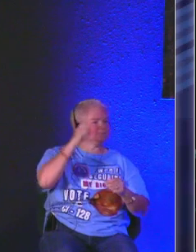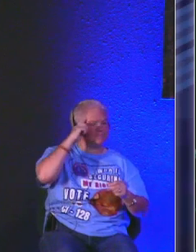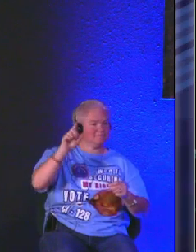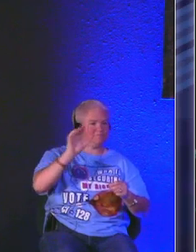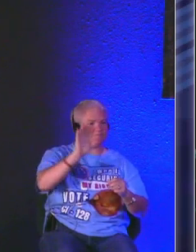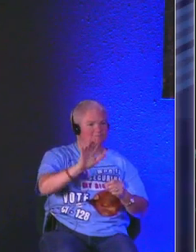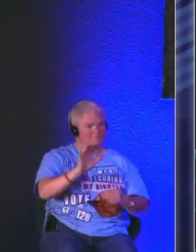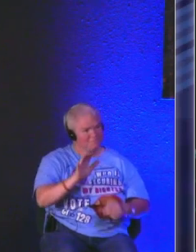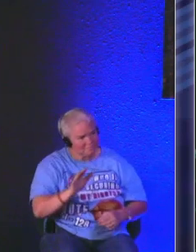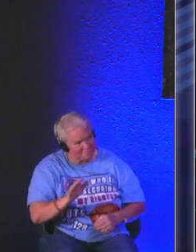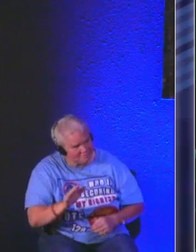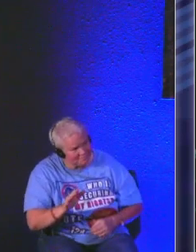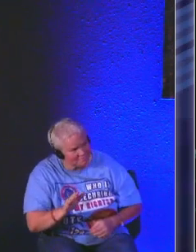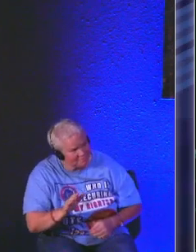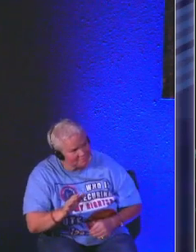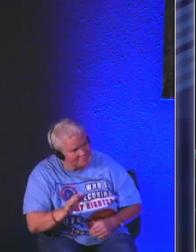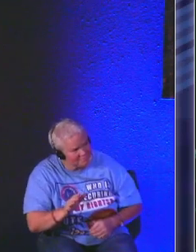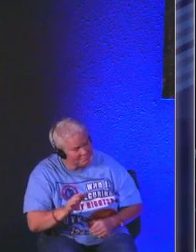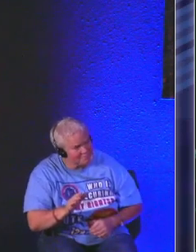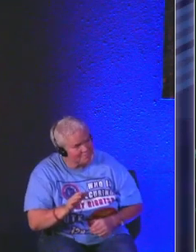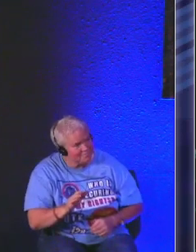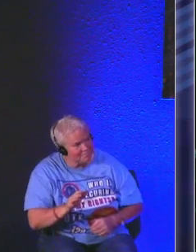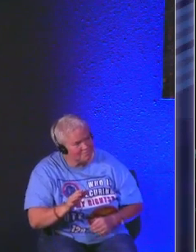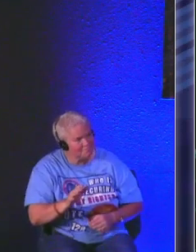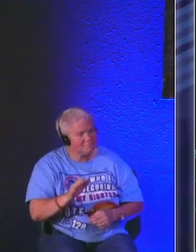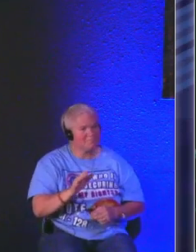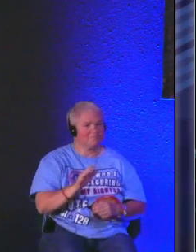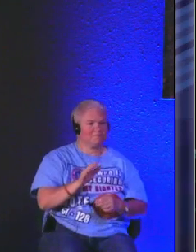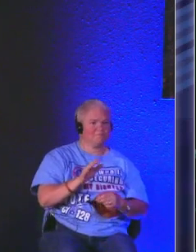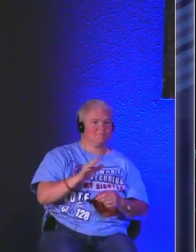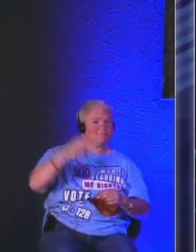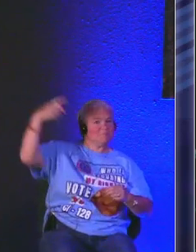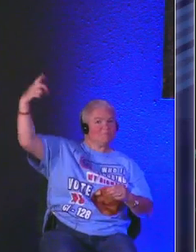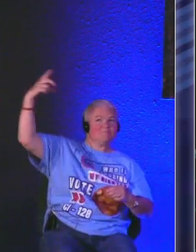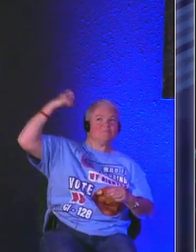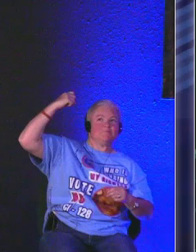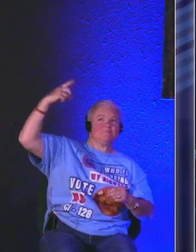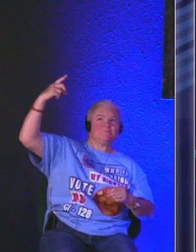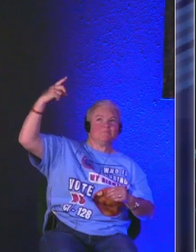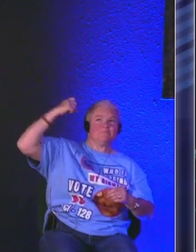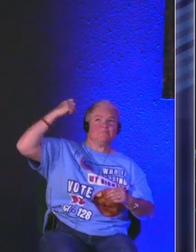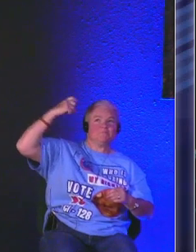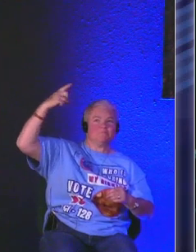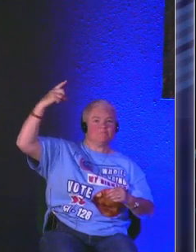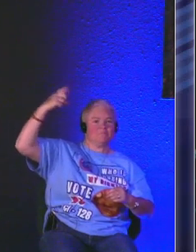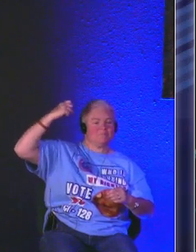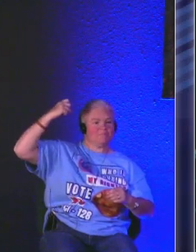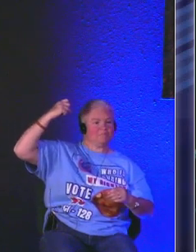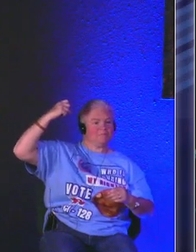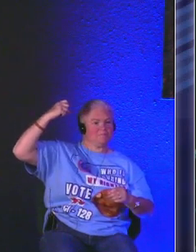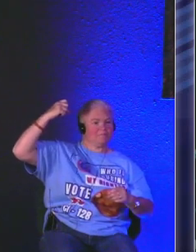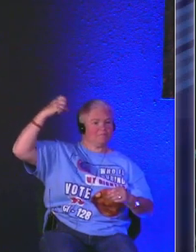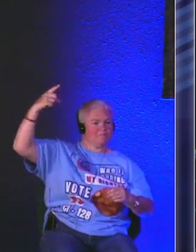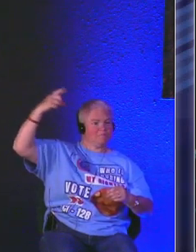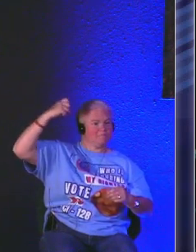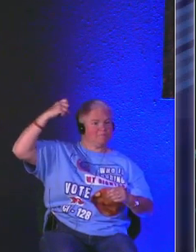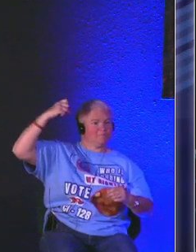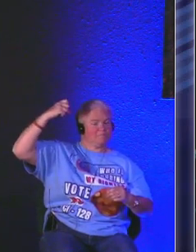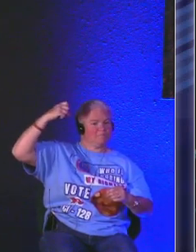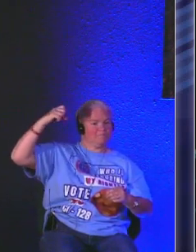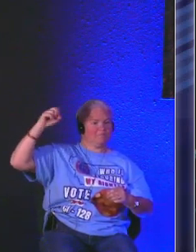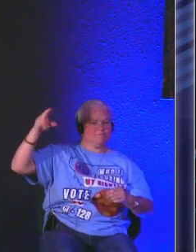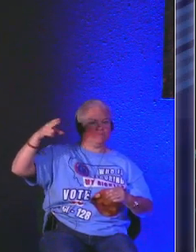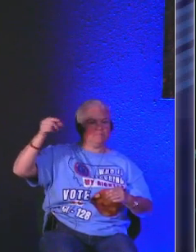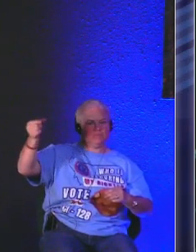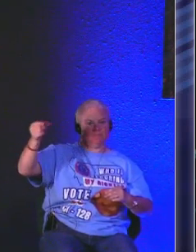everybody hold it up it's hairspray and the other thing in there